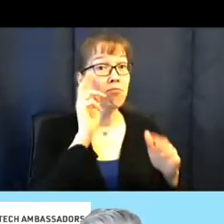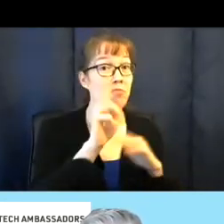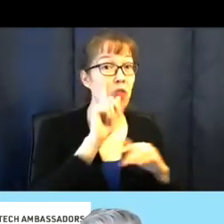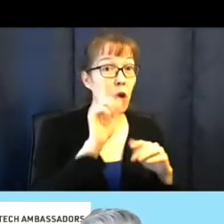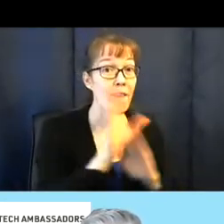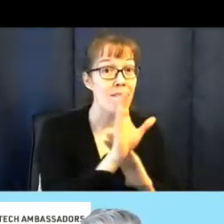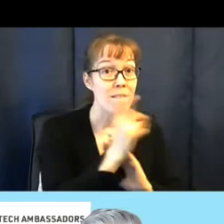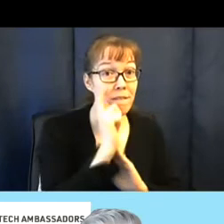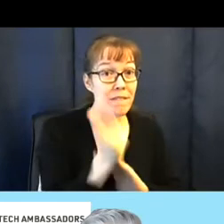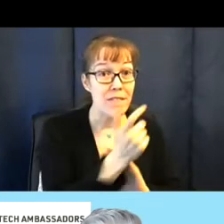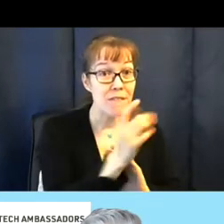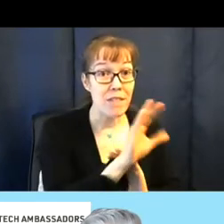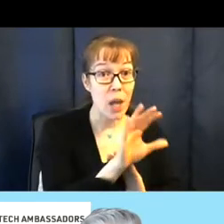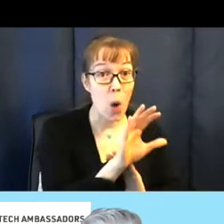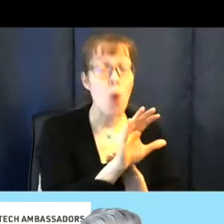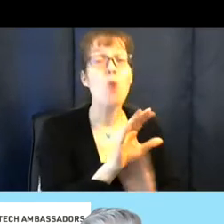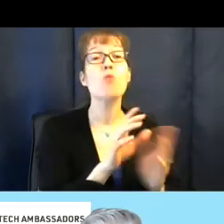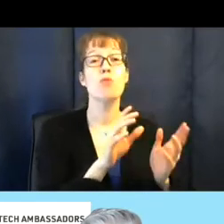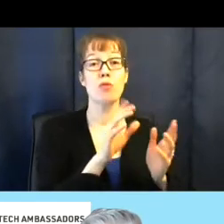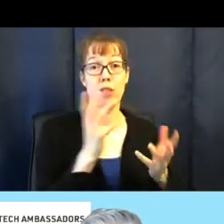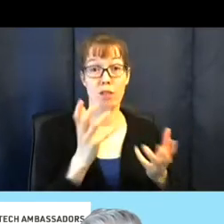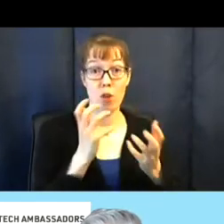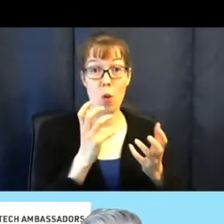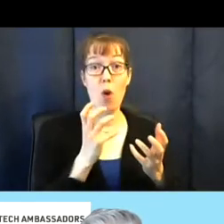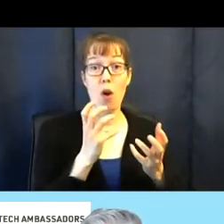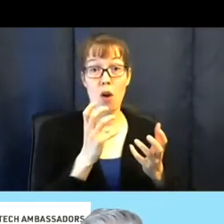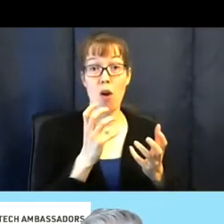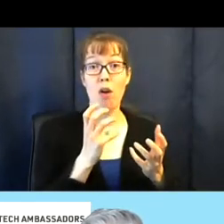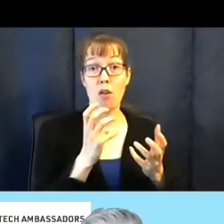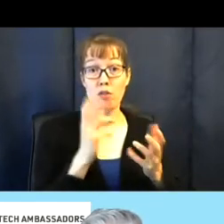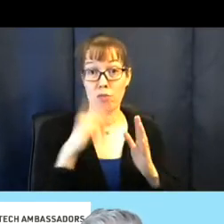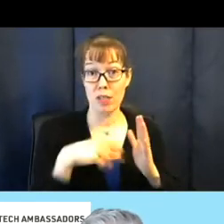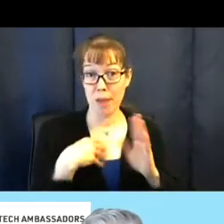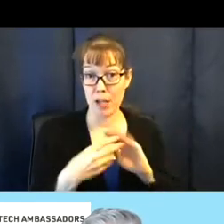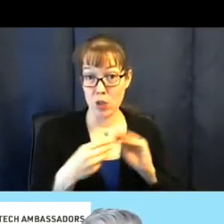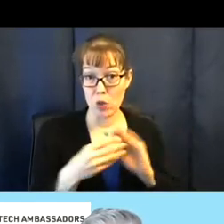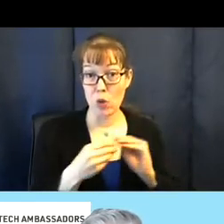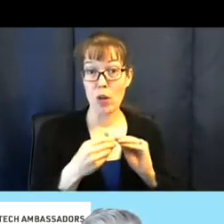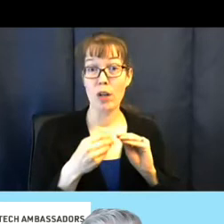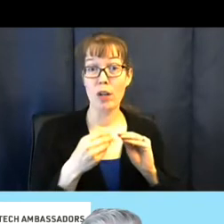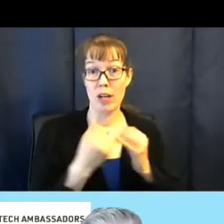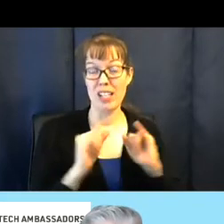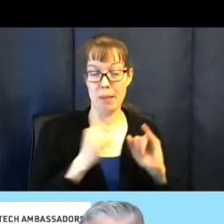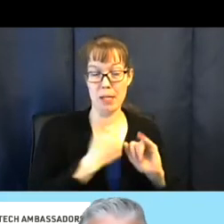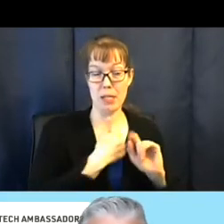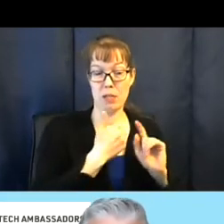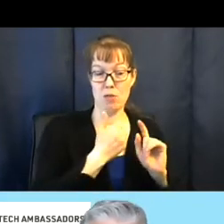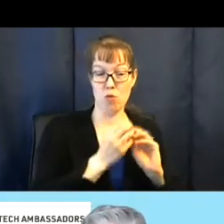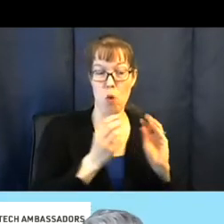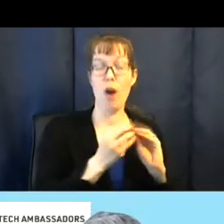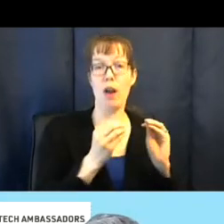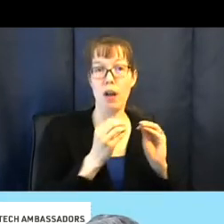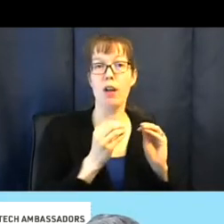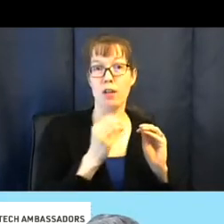and also, um, if you want to see my story, independent story, um, you could go to